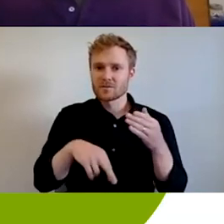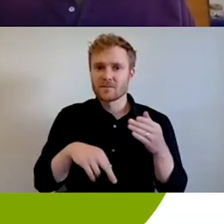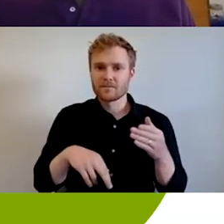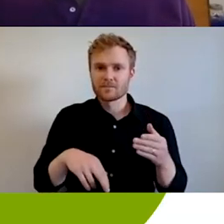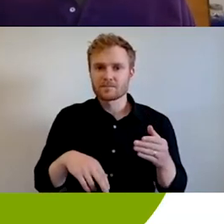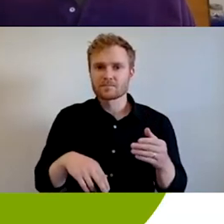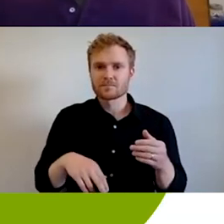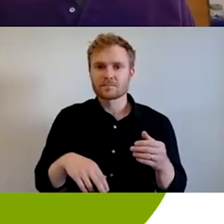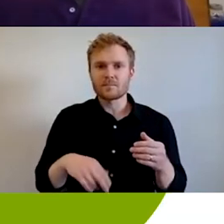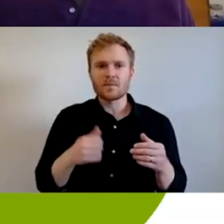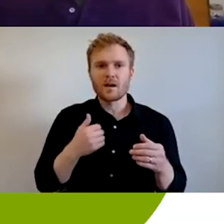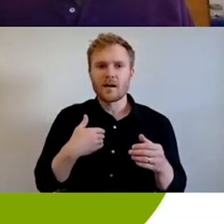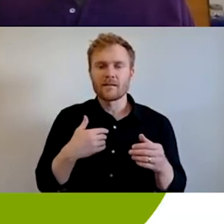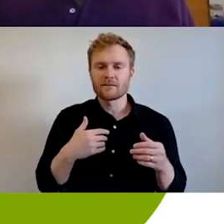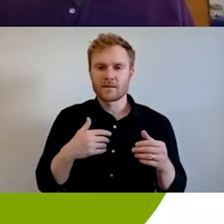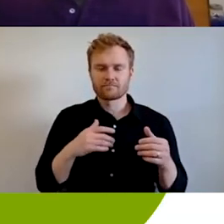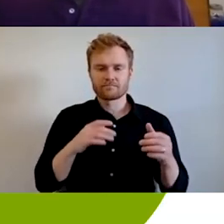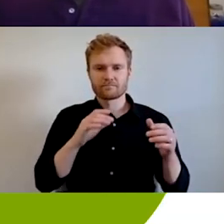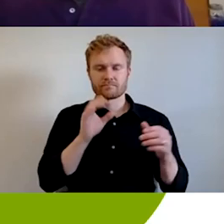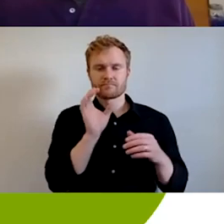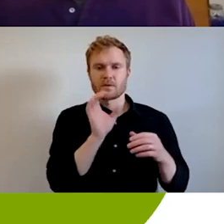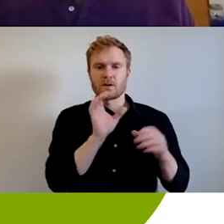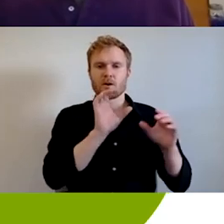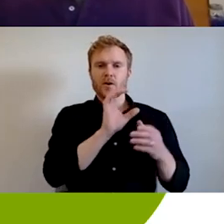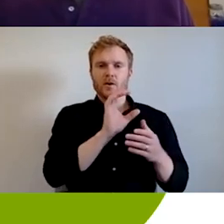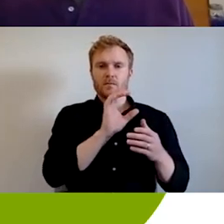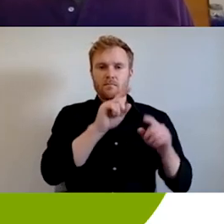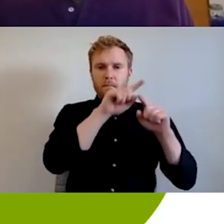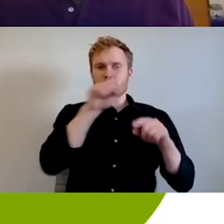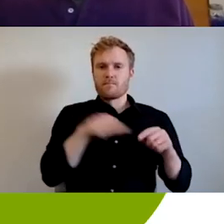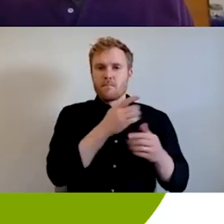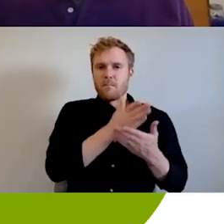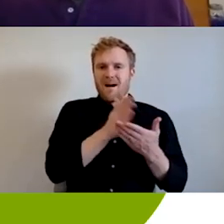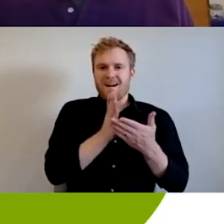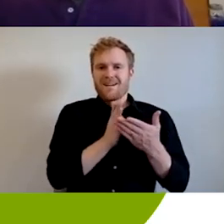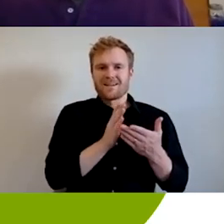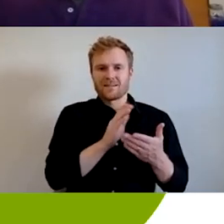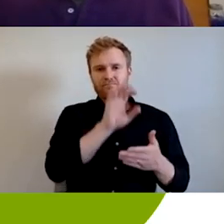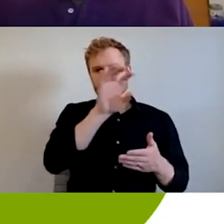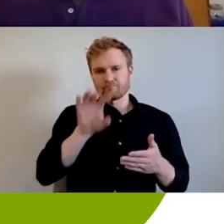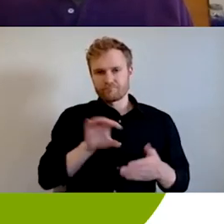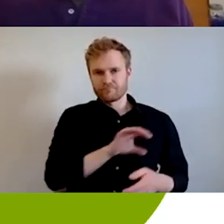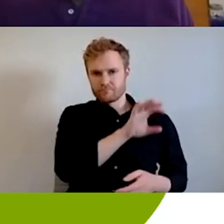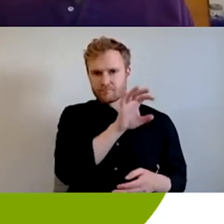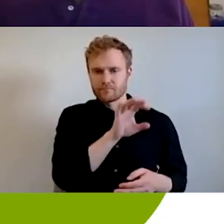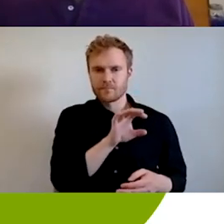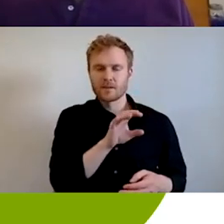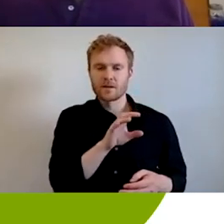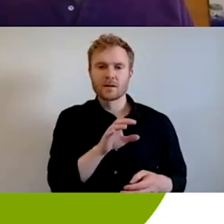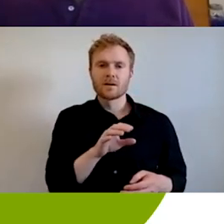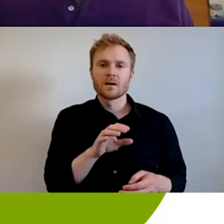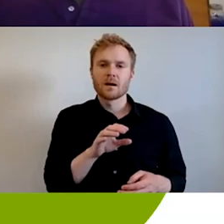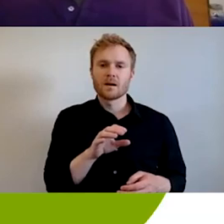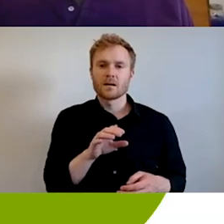the six categories that we have in the capital budget itself. These are just kind of the big buckets, um, that we put projects into. Um,